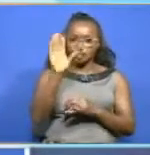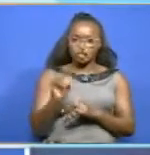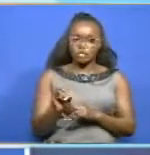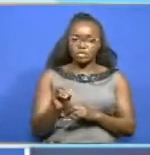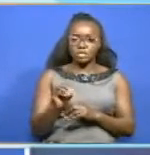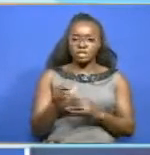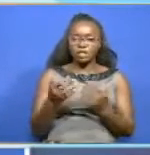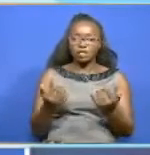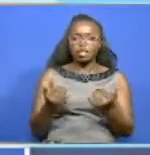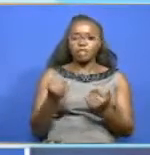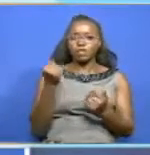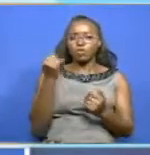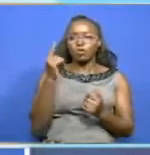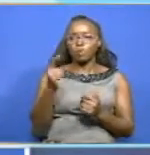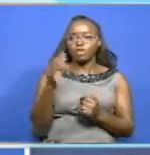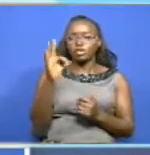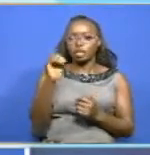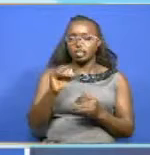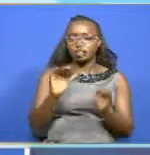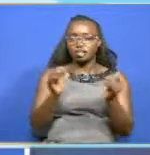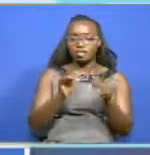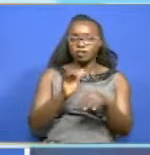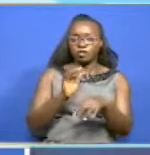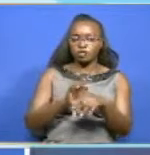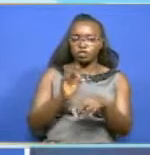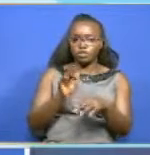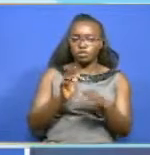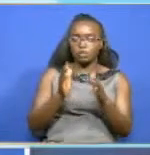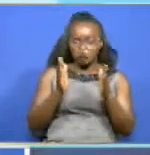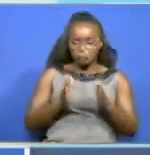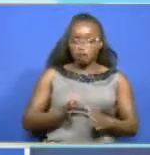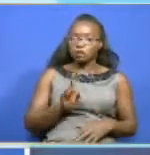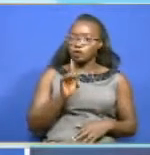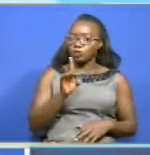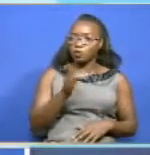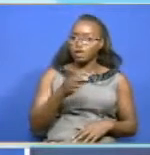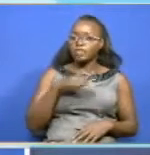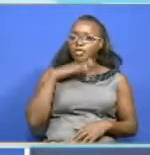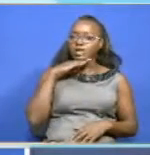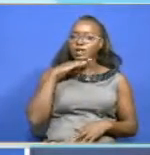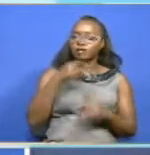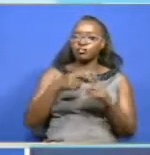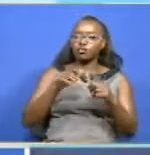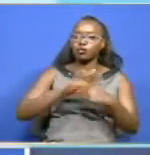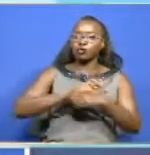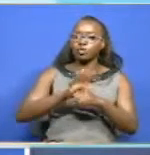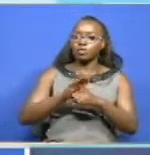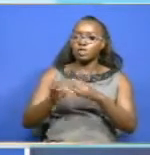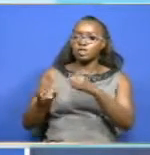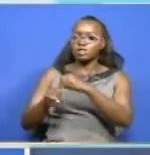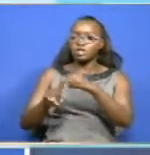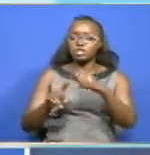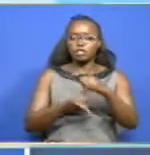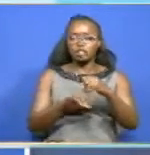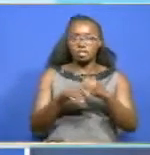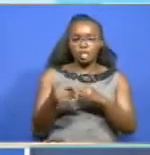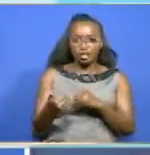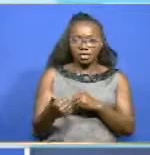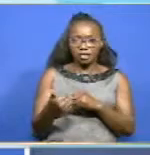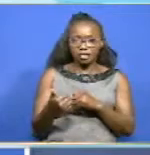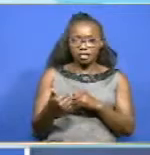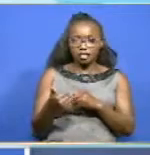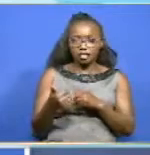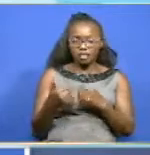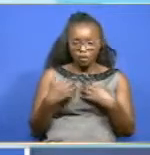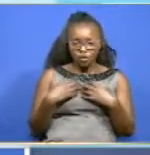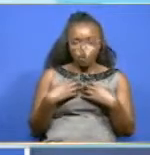country recording 130 new infections. One more patient however succumbed to the disease while 66 others are reported